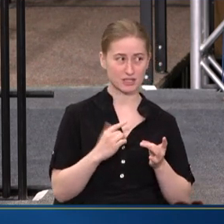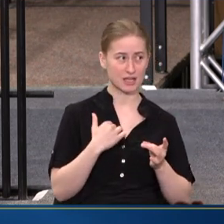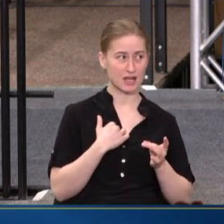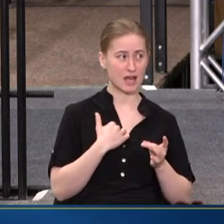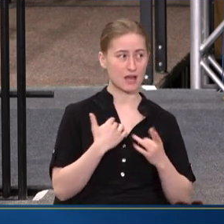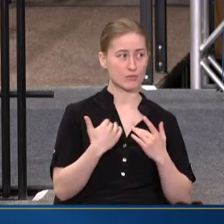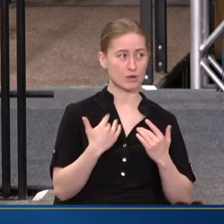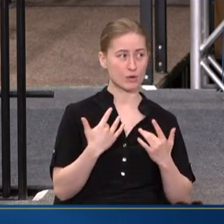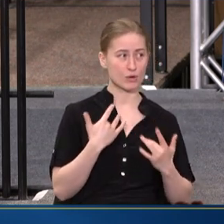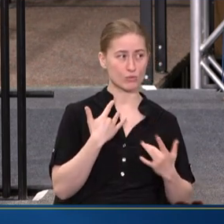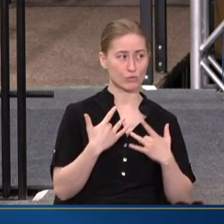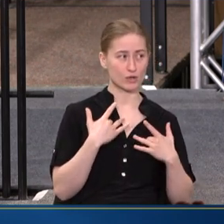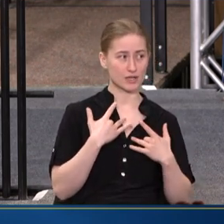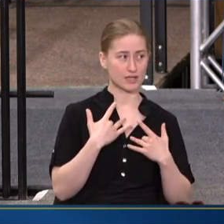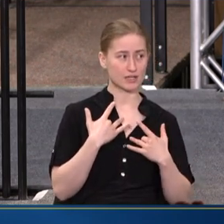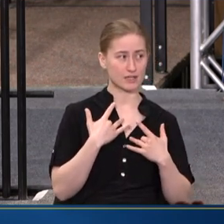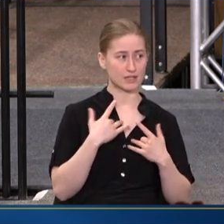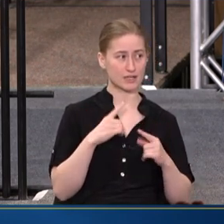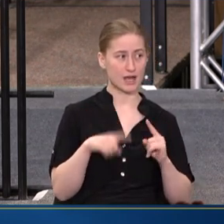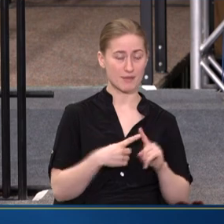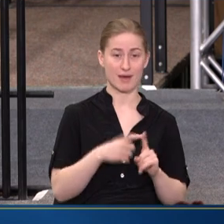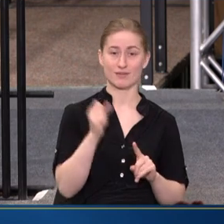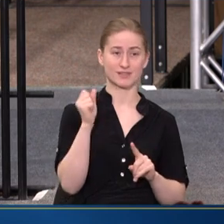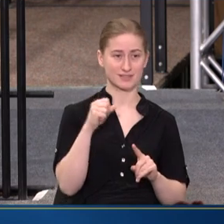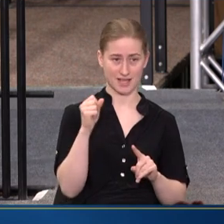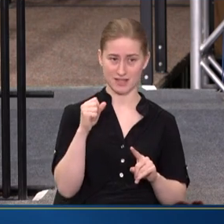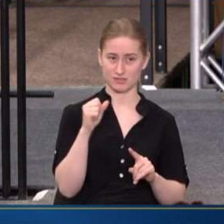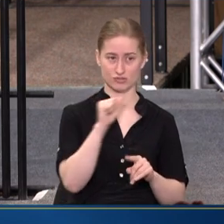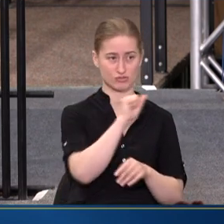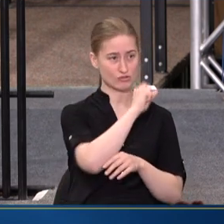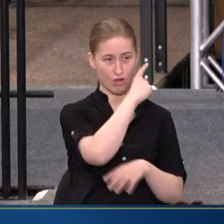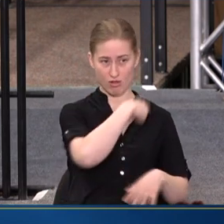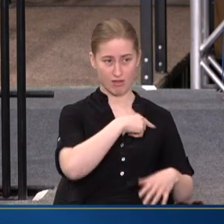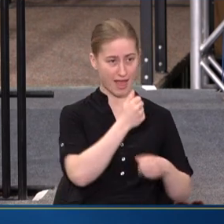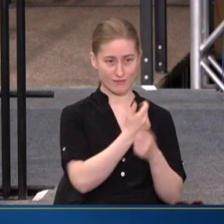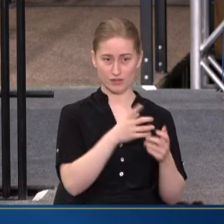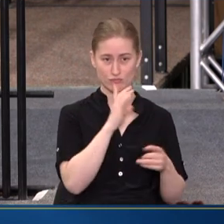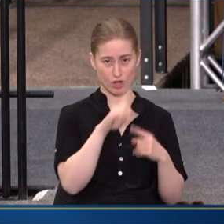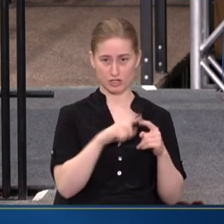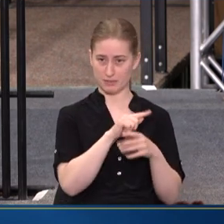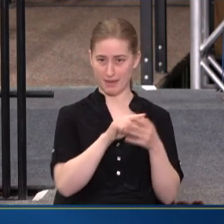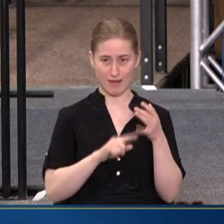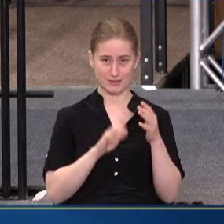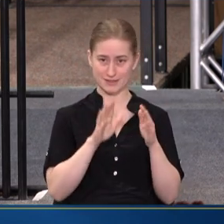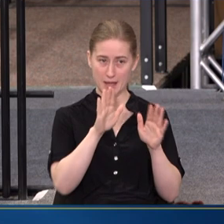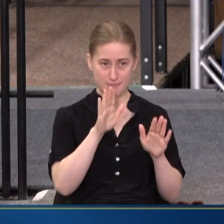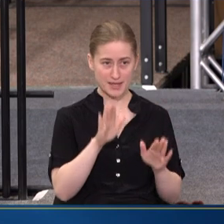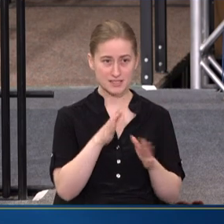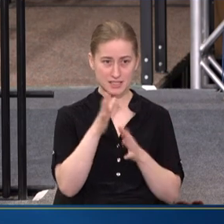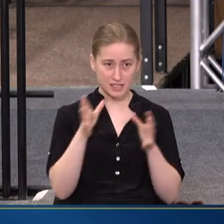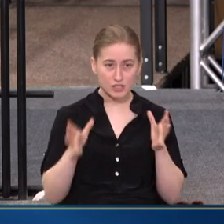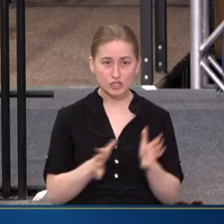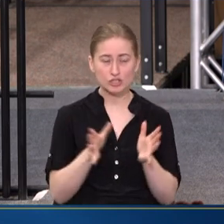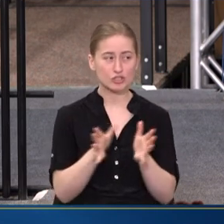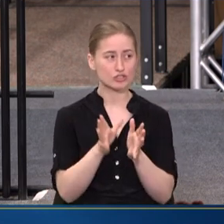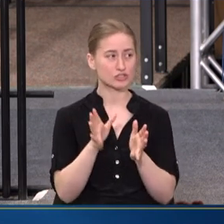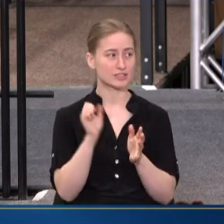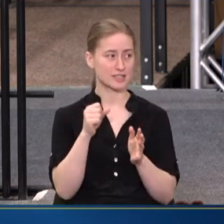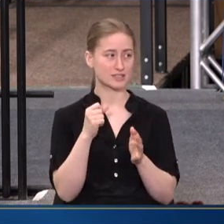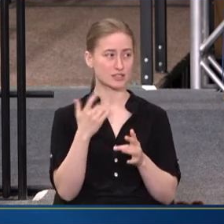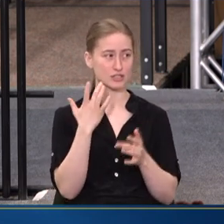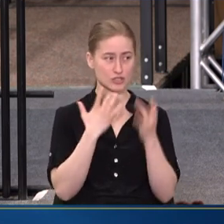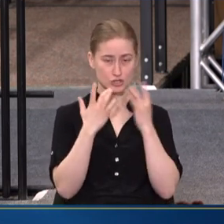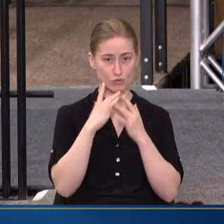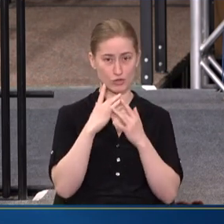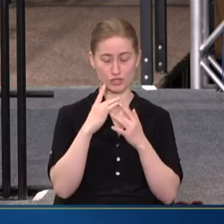I'M WORRIED ABOUT THAT, YES, ALL THIS IS VERY AMAZING, ENCOURAGING, AND WE DO NEED. THERE'S A SHORTAGE